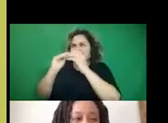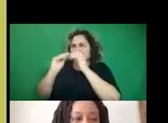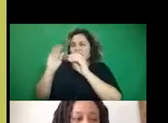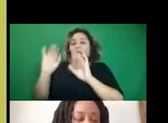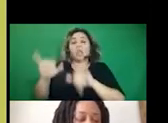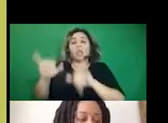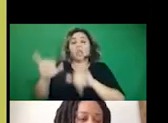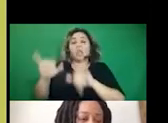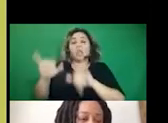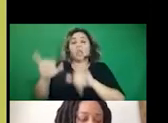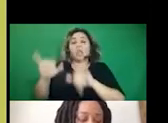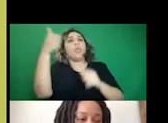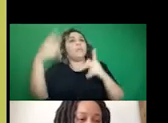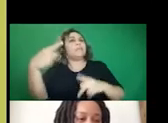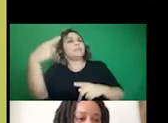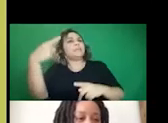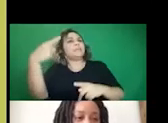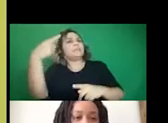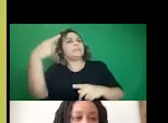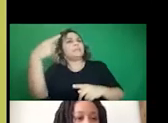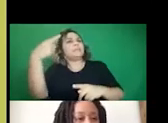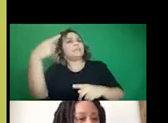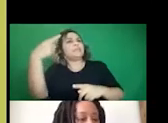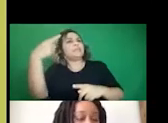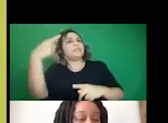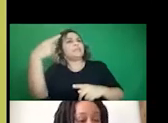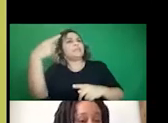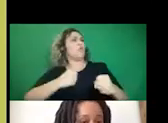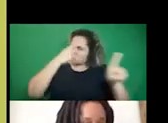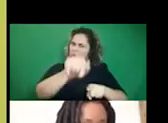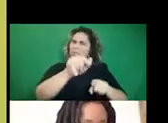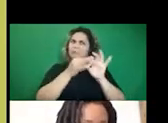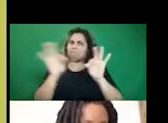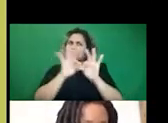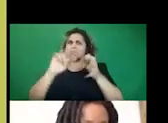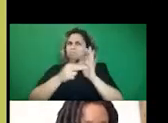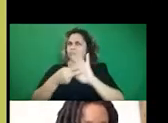agree, share their thinking and like some of the stuff that they do?